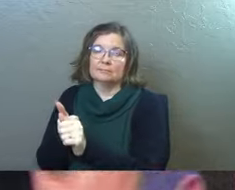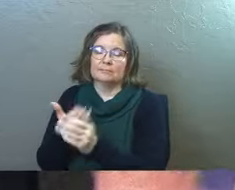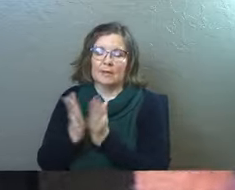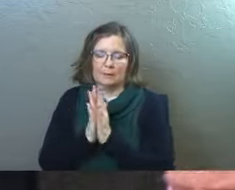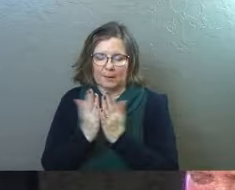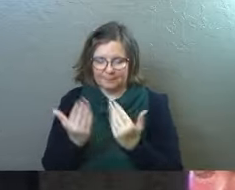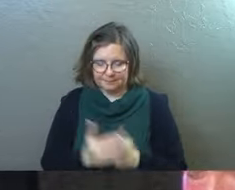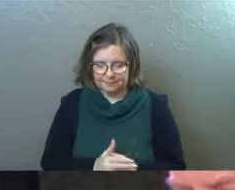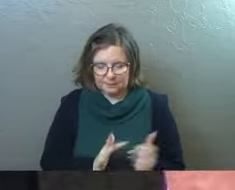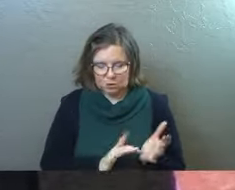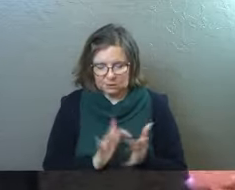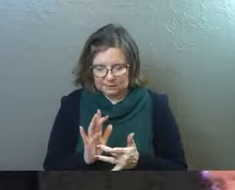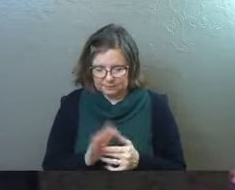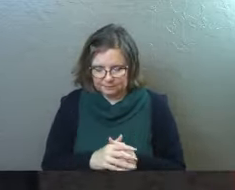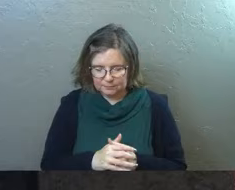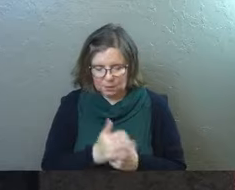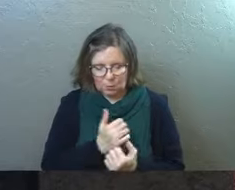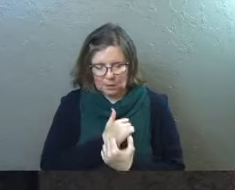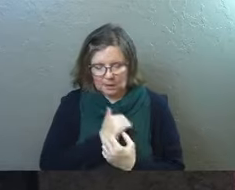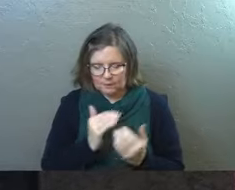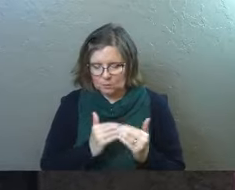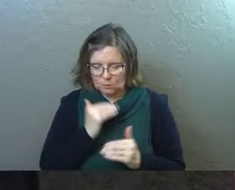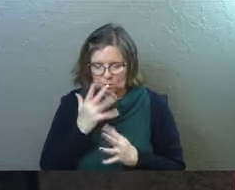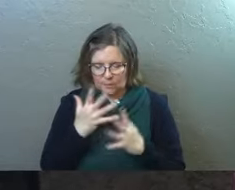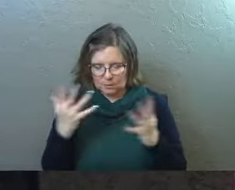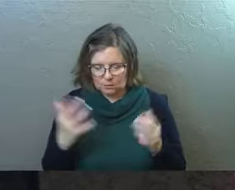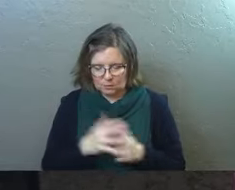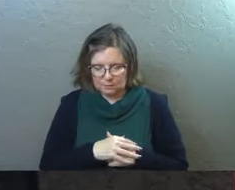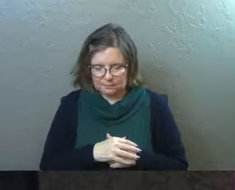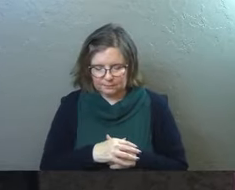Let's pray. Jesus, we love you so much.